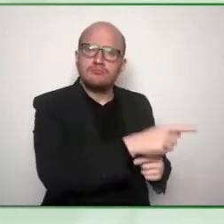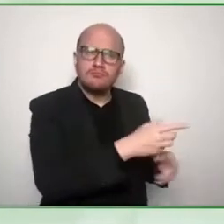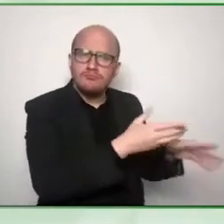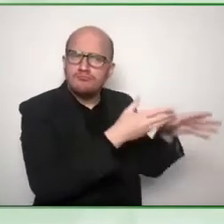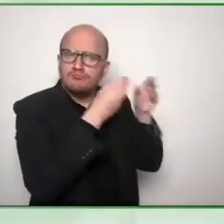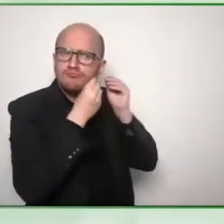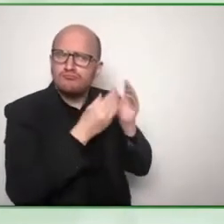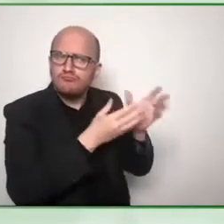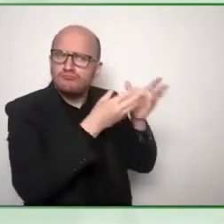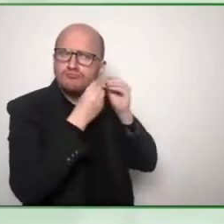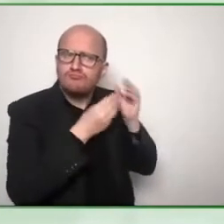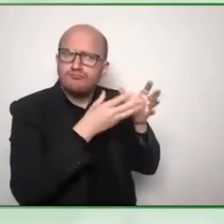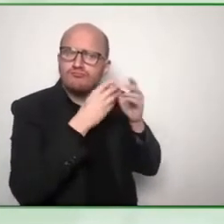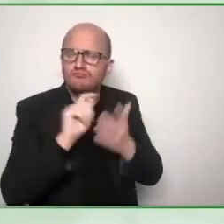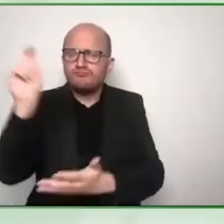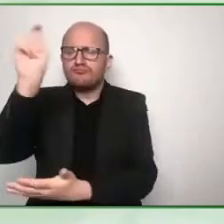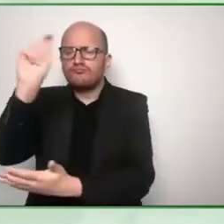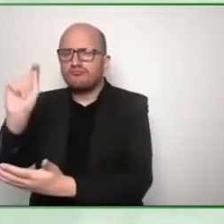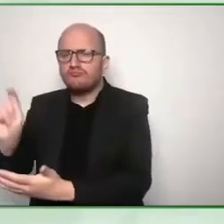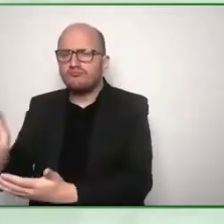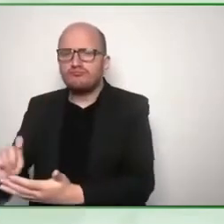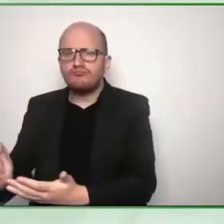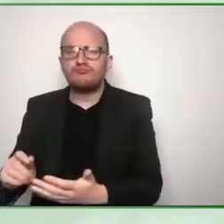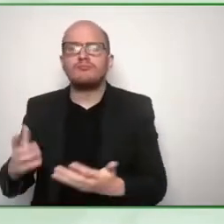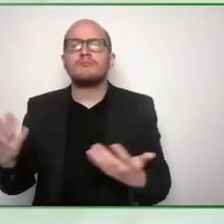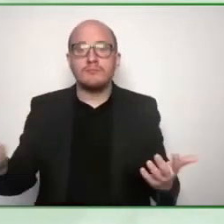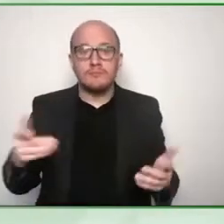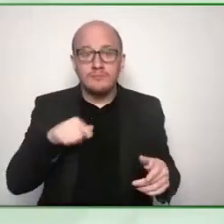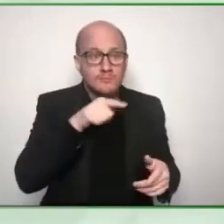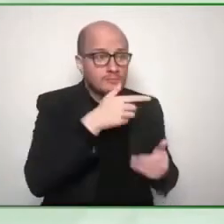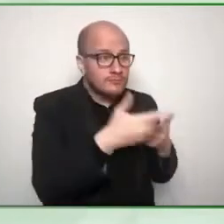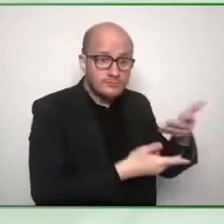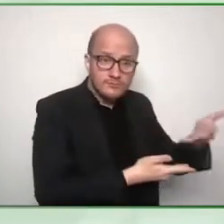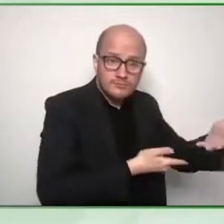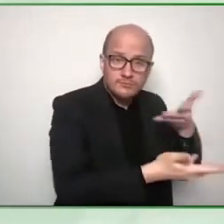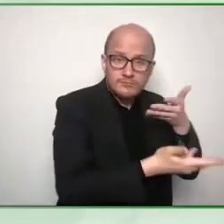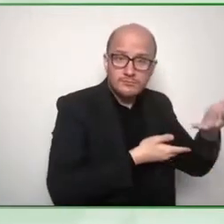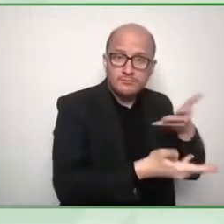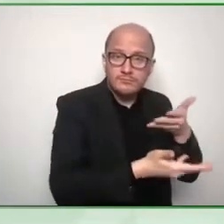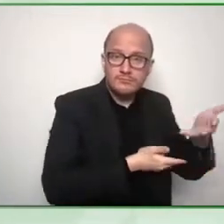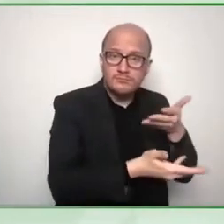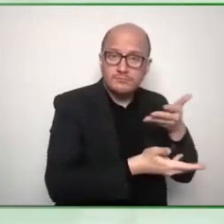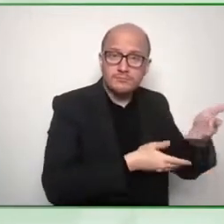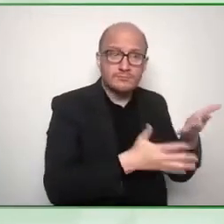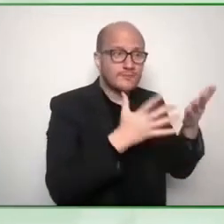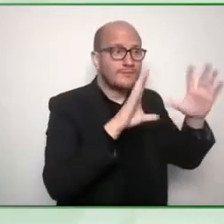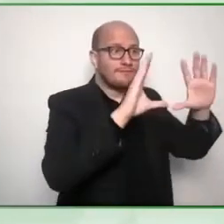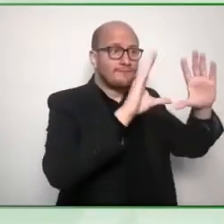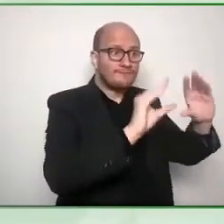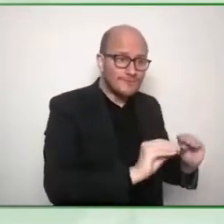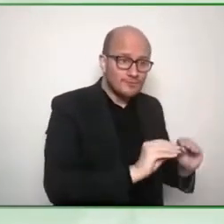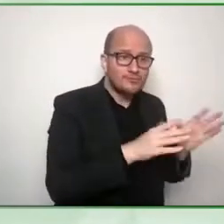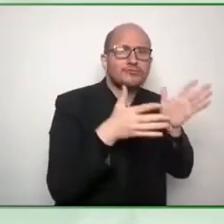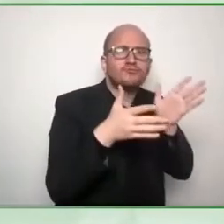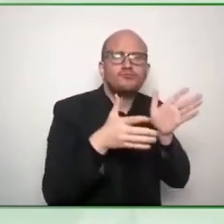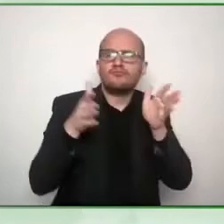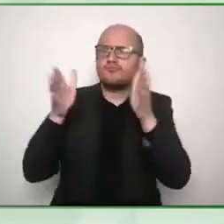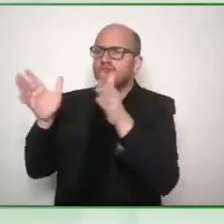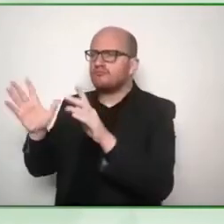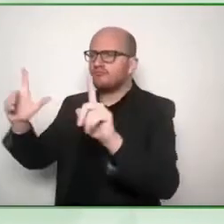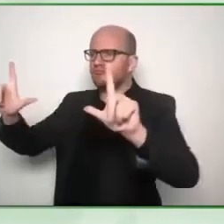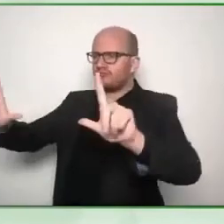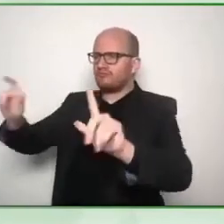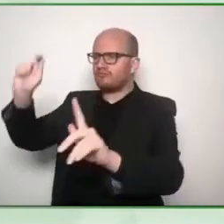over to her at the end of the session and she'll give us a graphic feedback on our session so with those introductions made